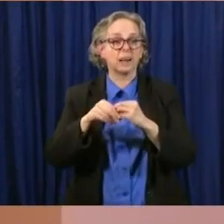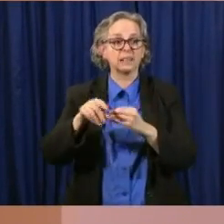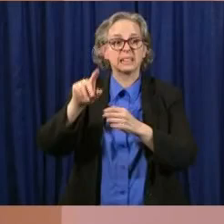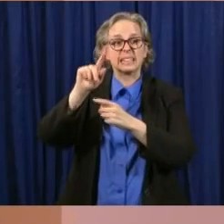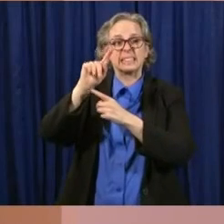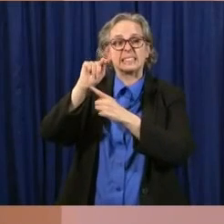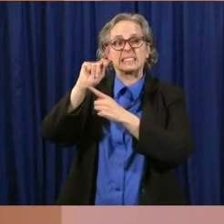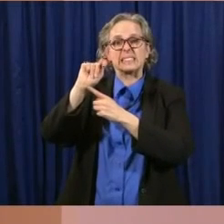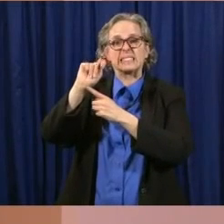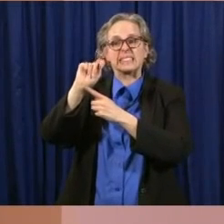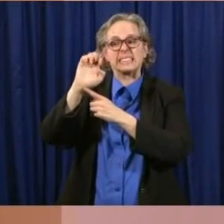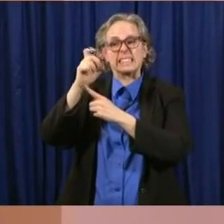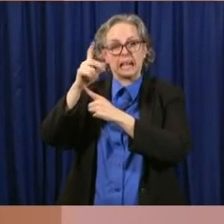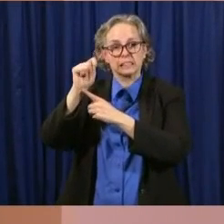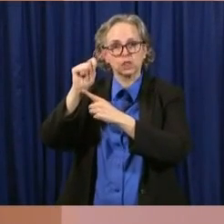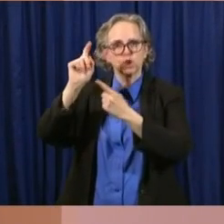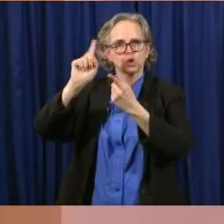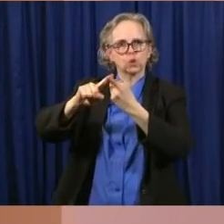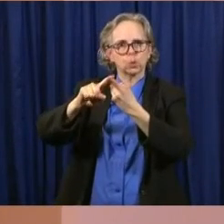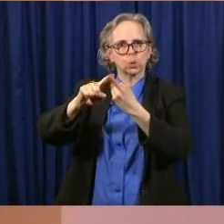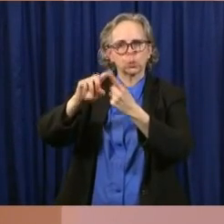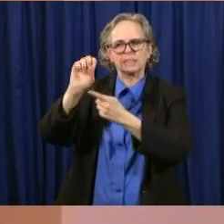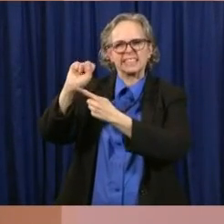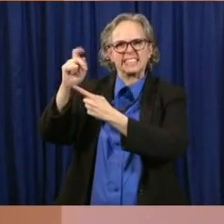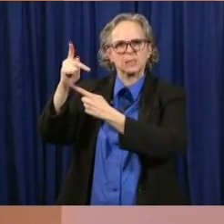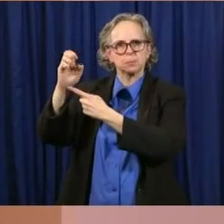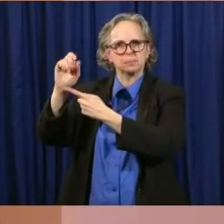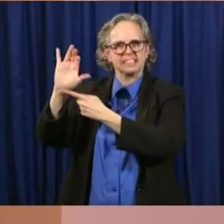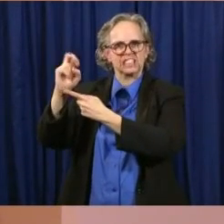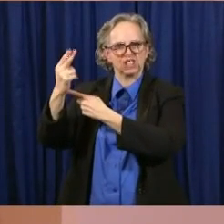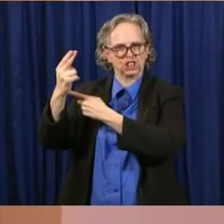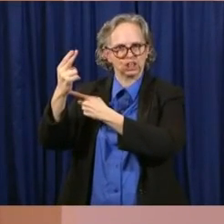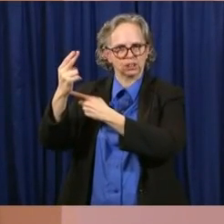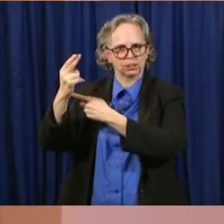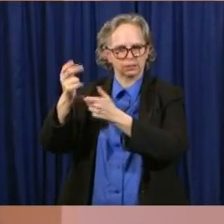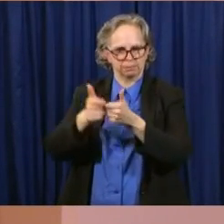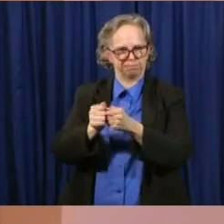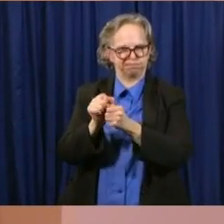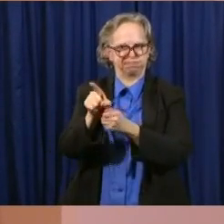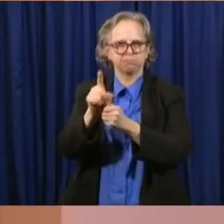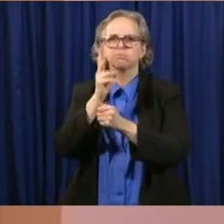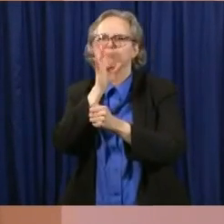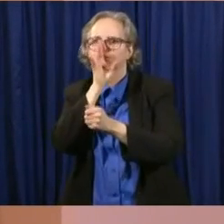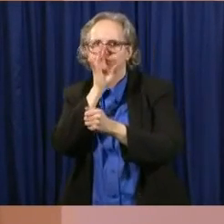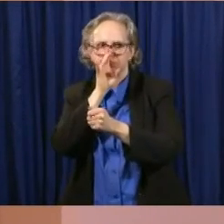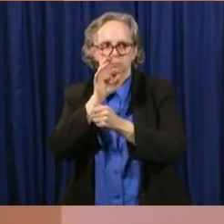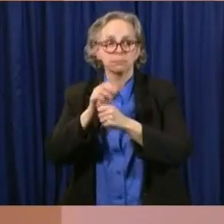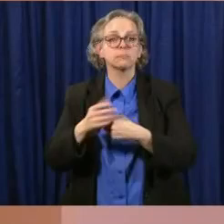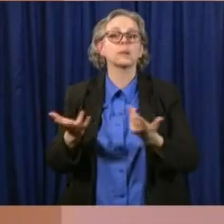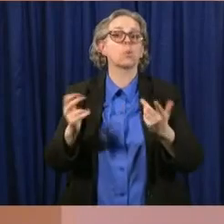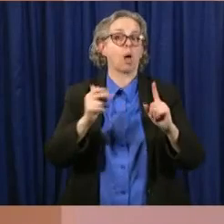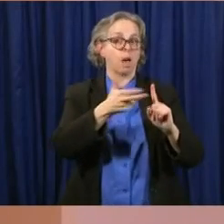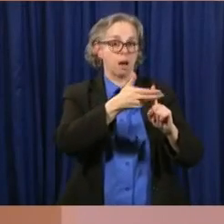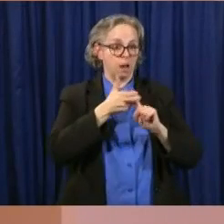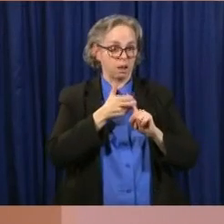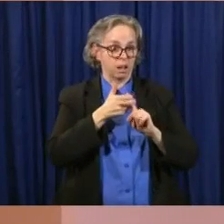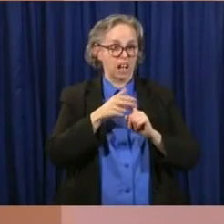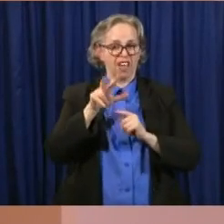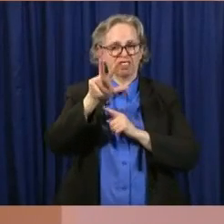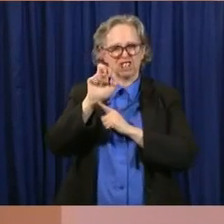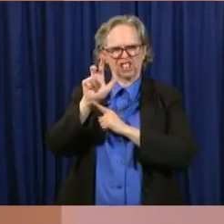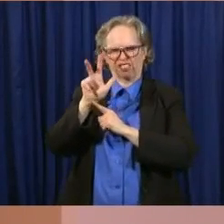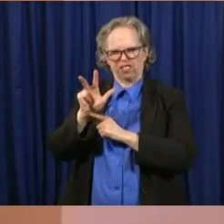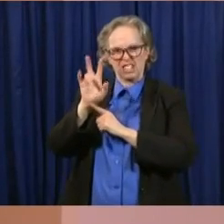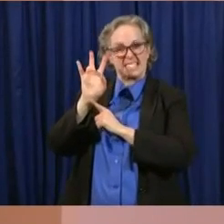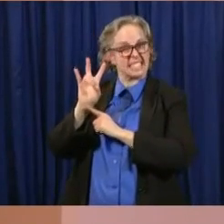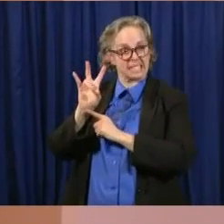create some efficiencies. They will onboard an initial 337 staff once this training that I talked